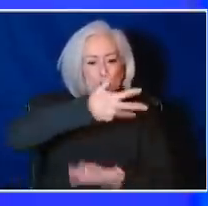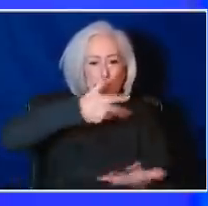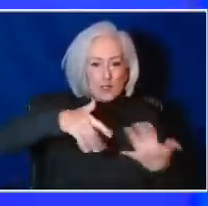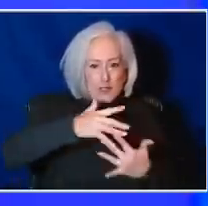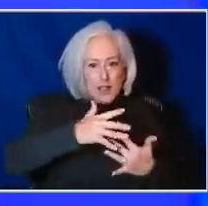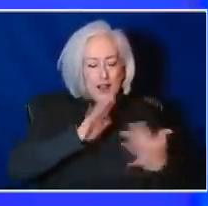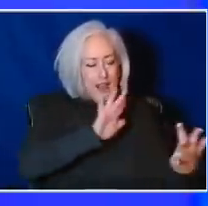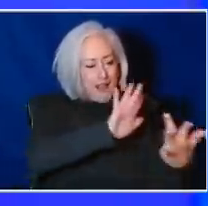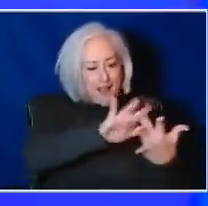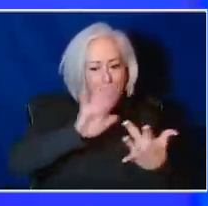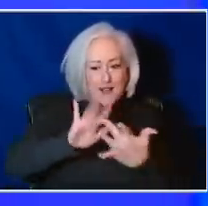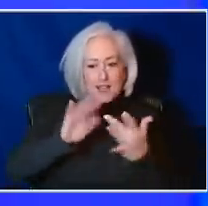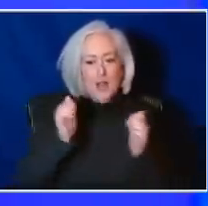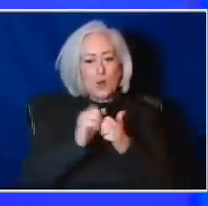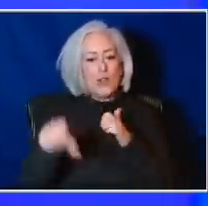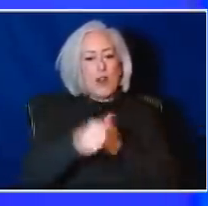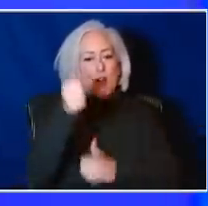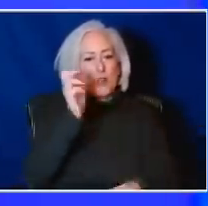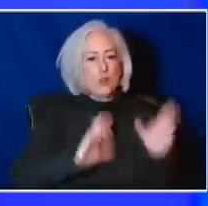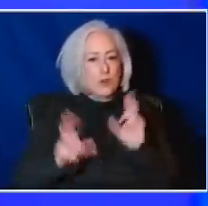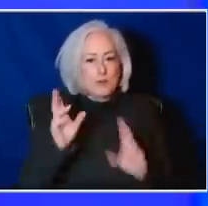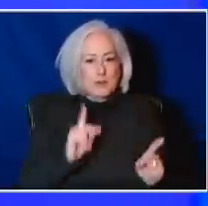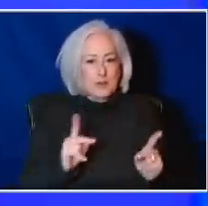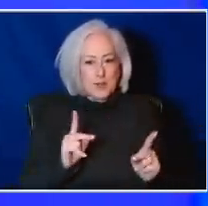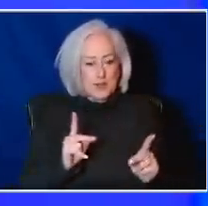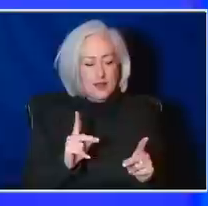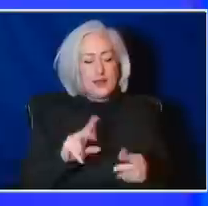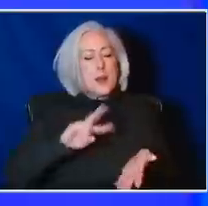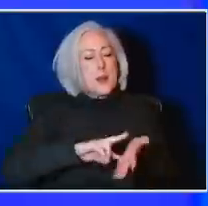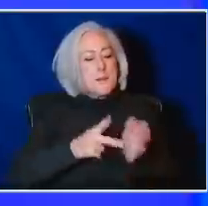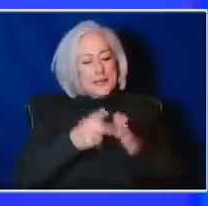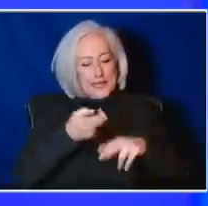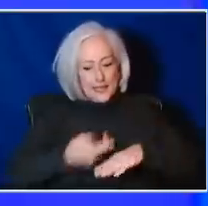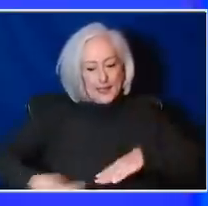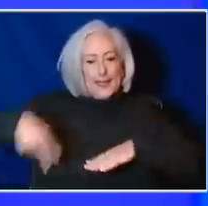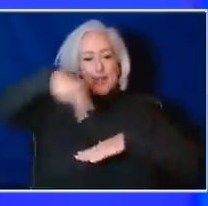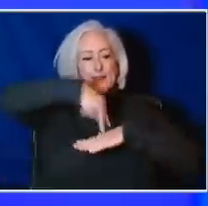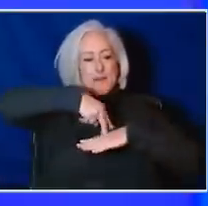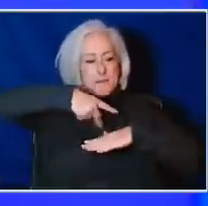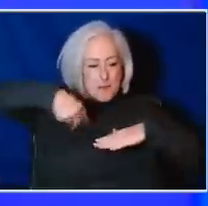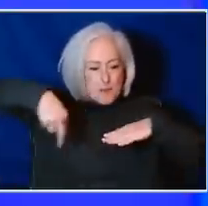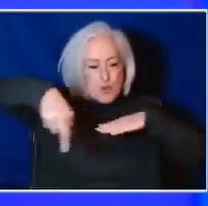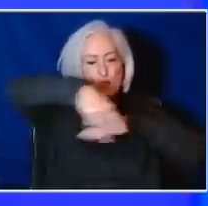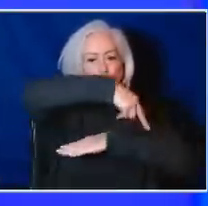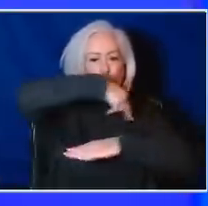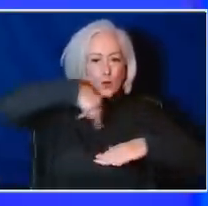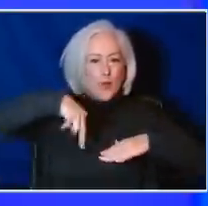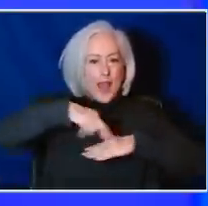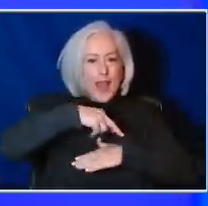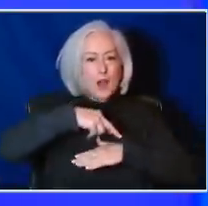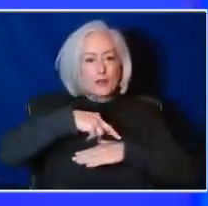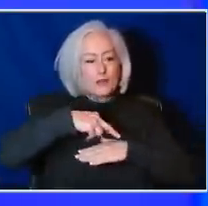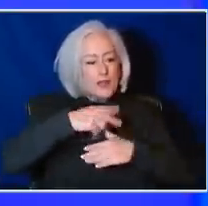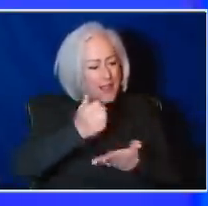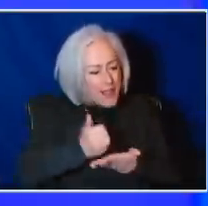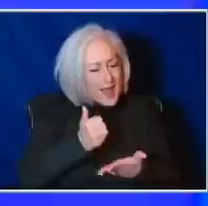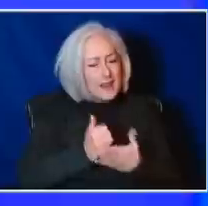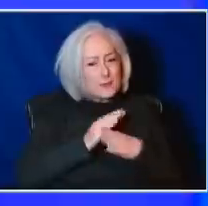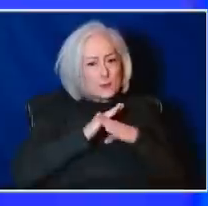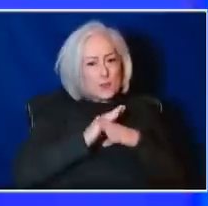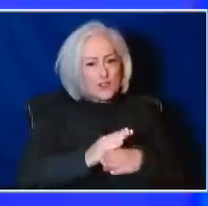people, of again, that like getting up and moving around to prevent all kinds of increased